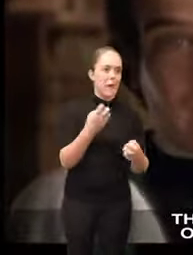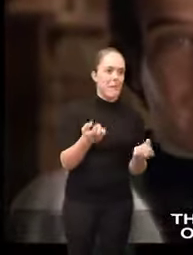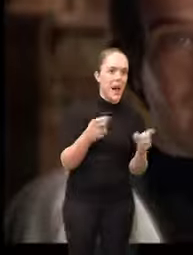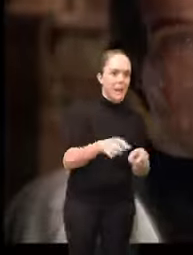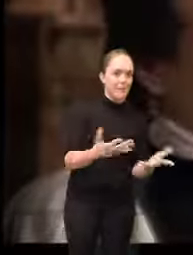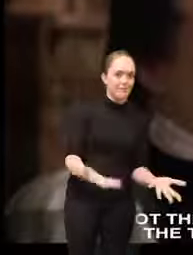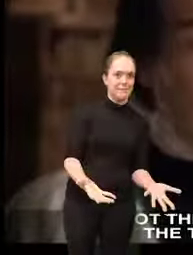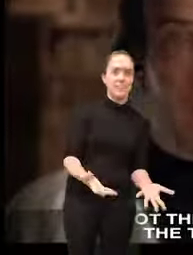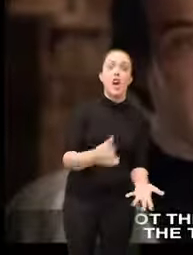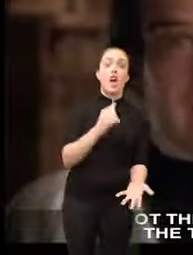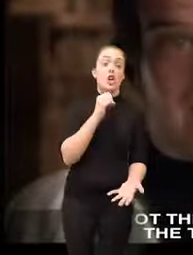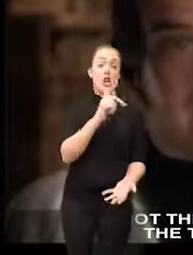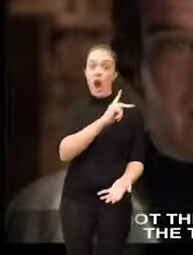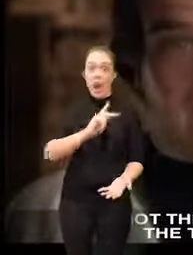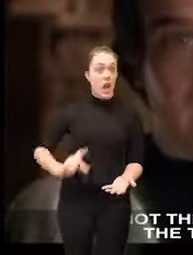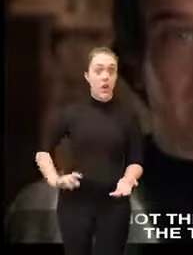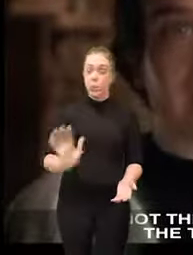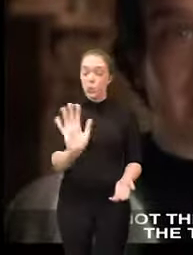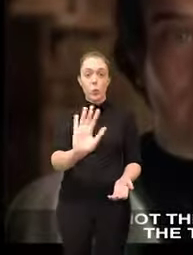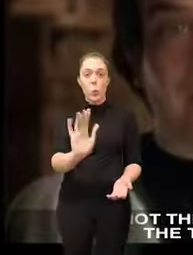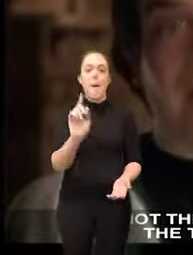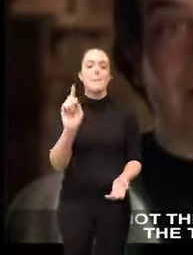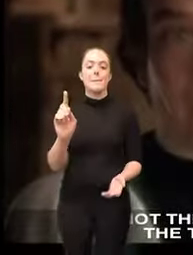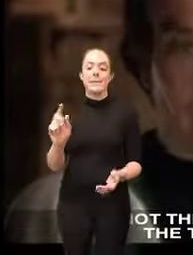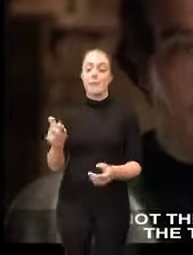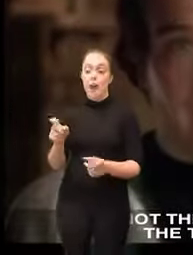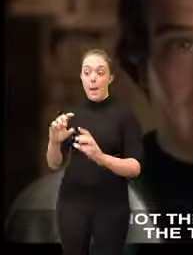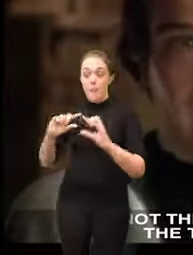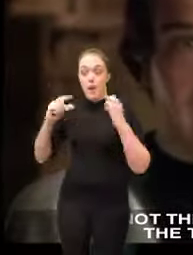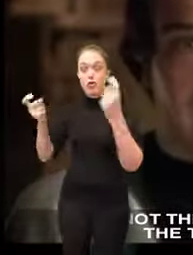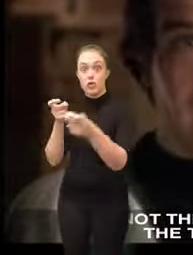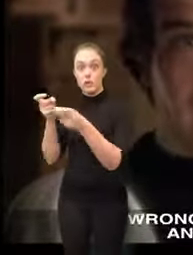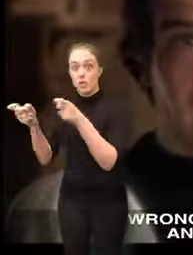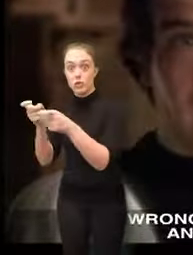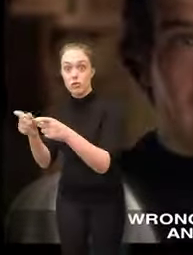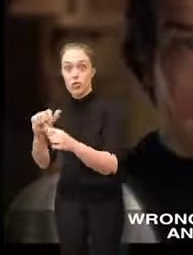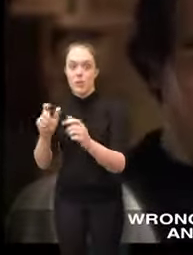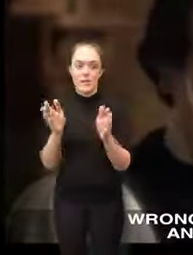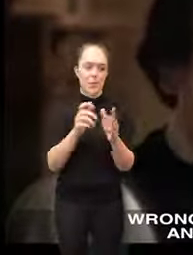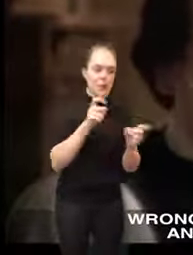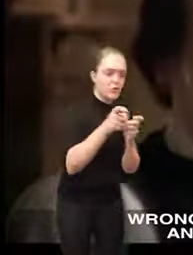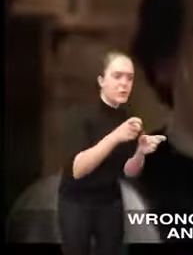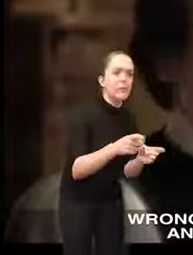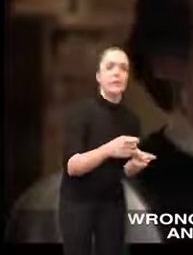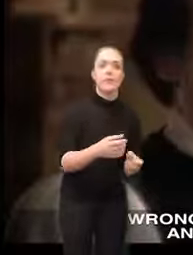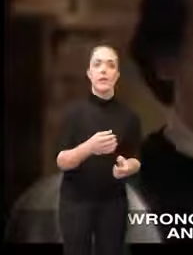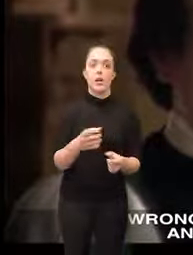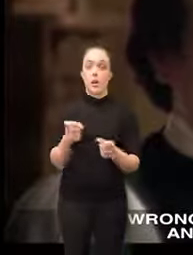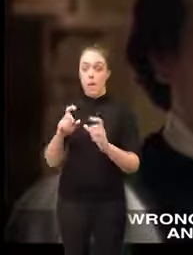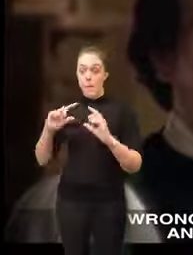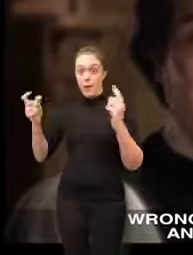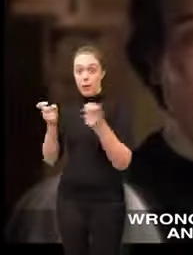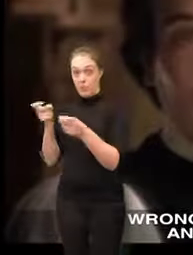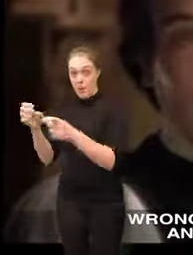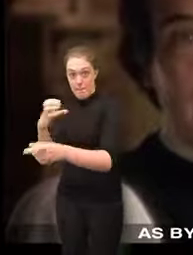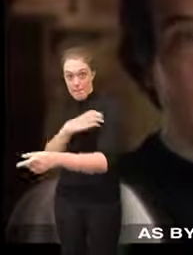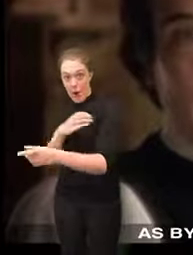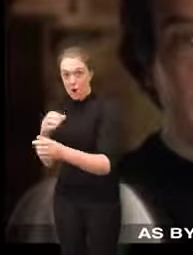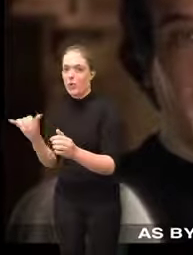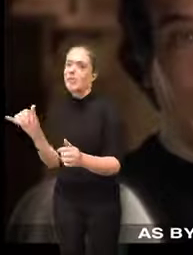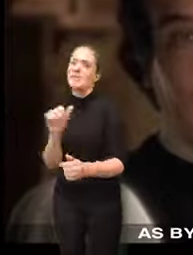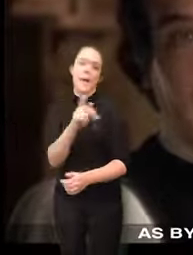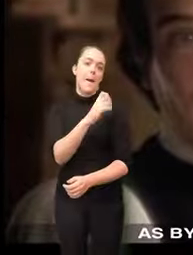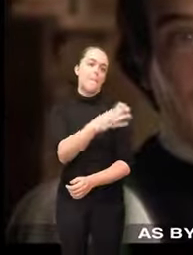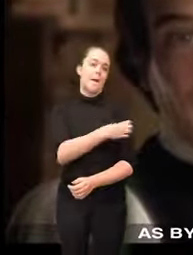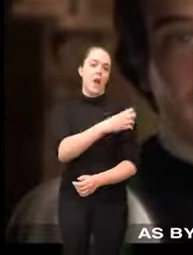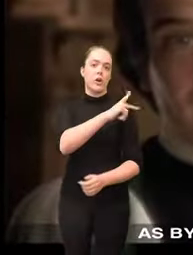comes from not the tyranny of the king but the tyranny of the majority wrong will be done as much by an all-powerful people